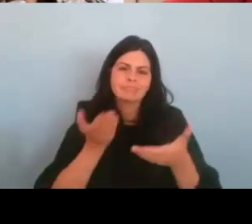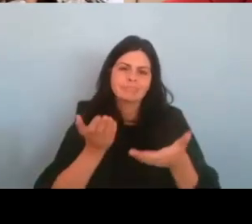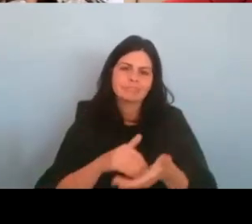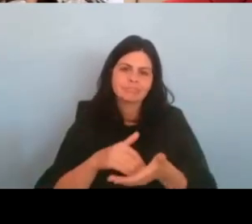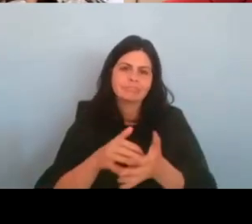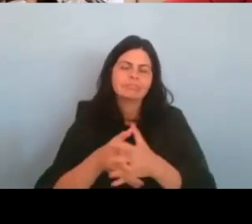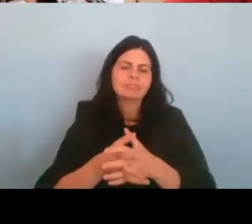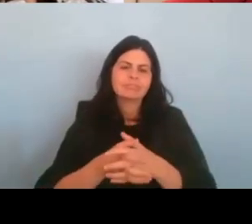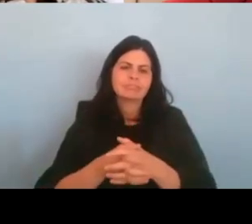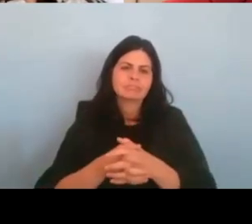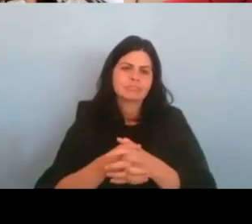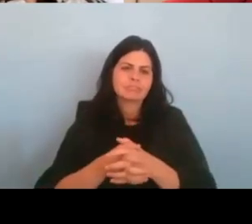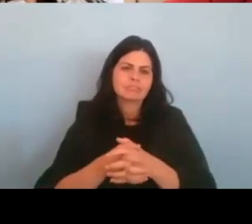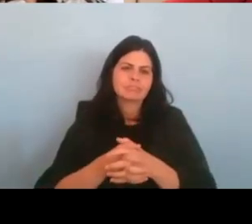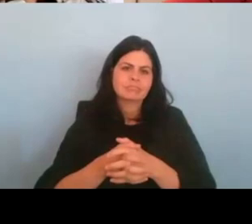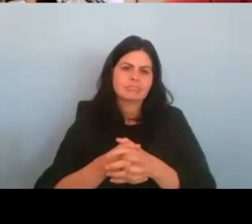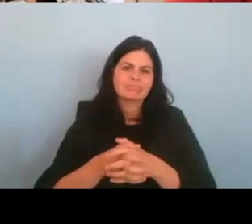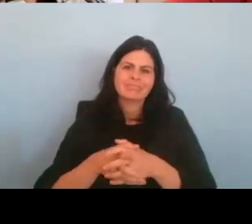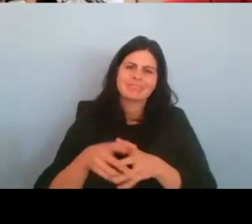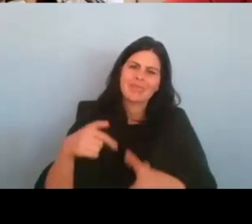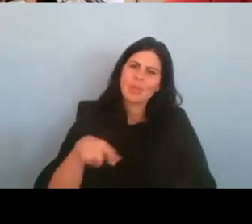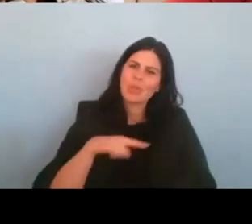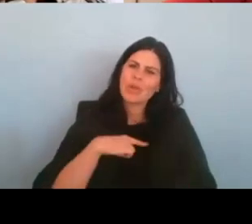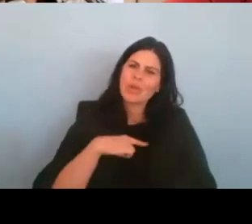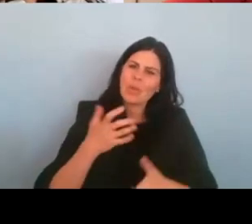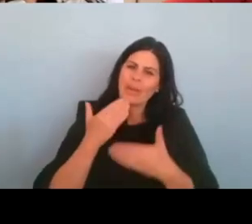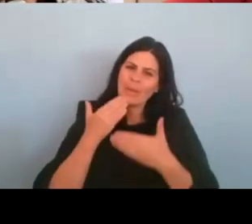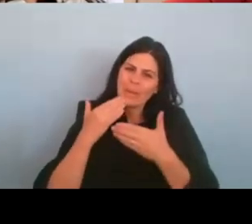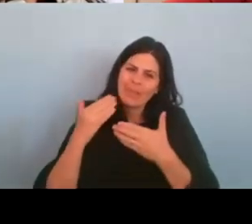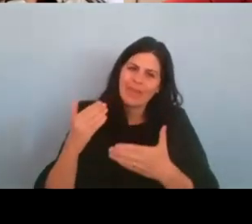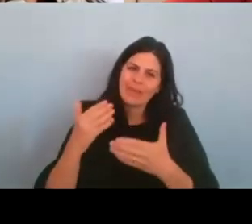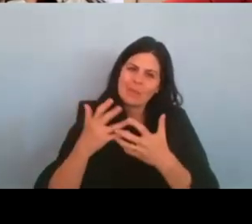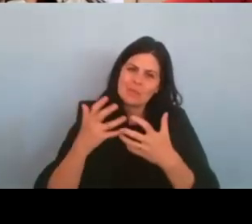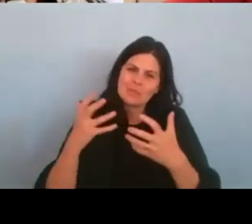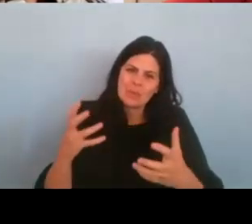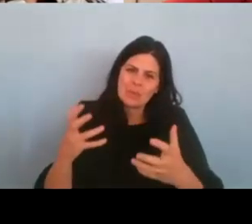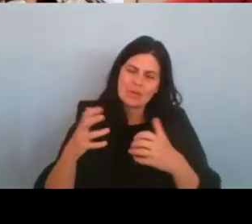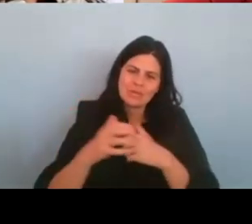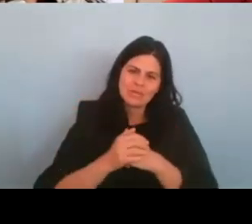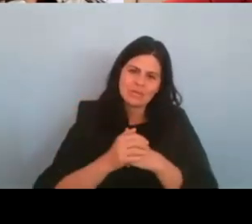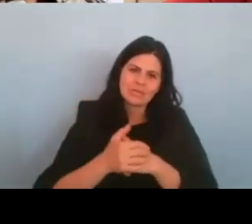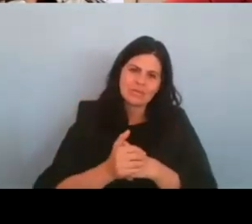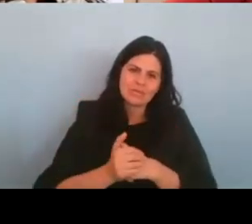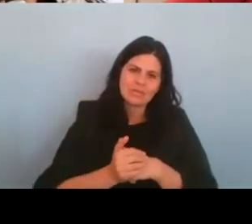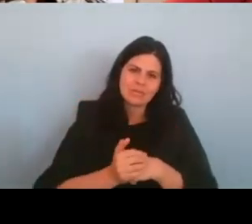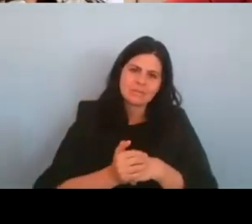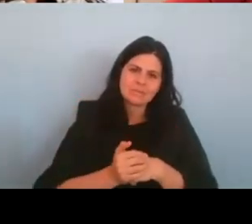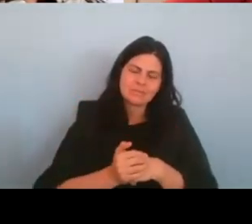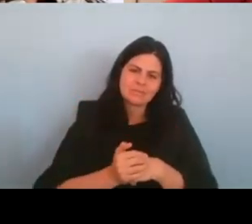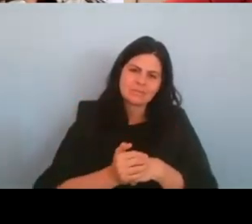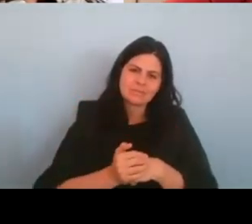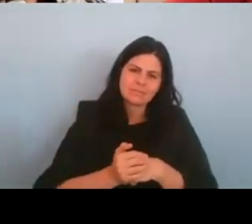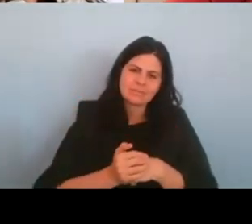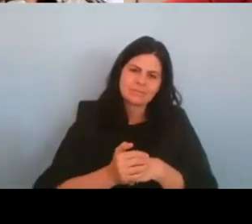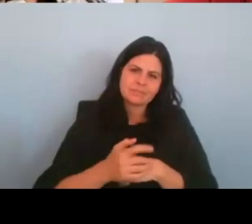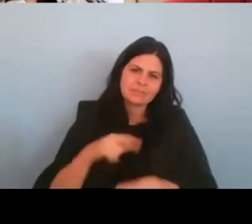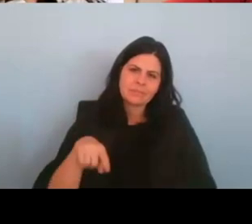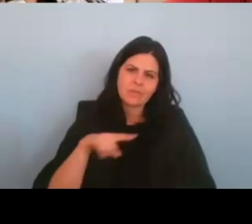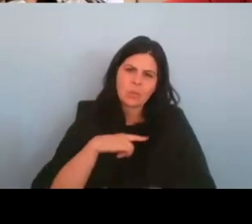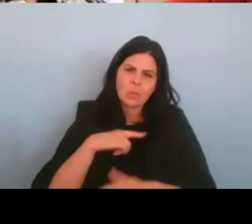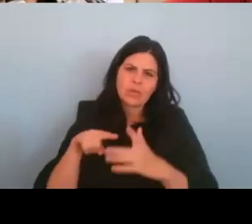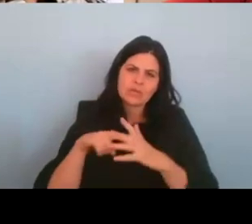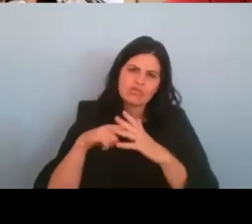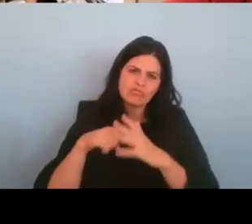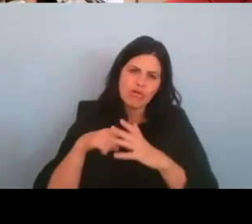Well, we want to thank you so much. Uh, we, we, we started talking